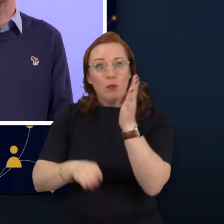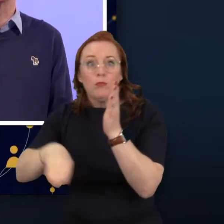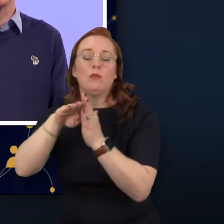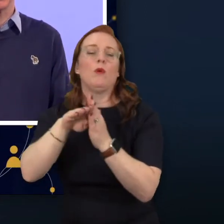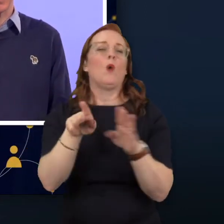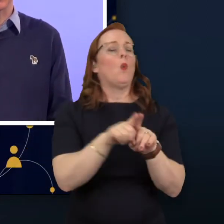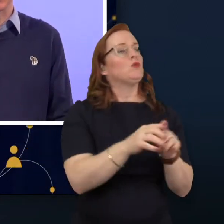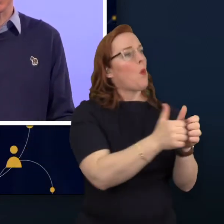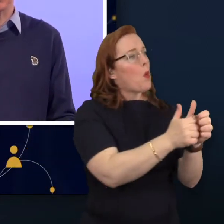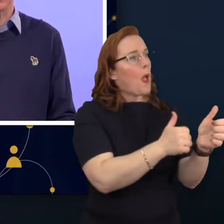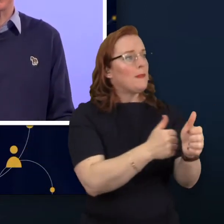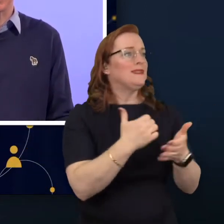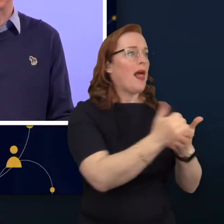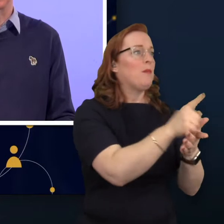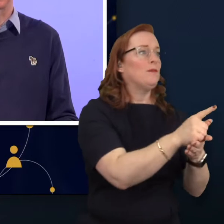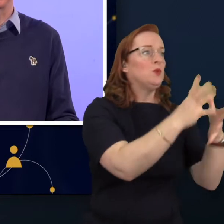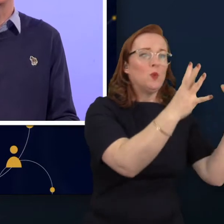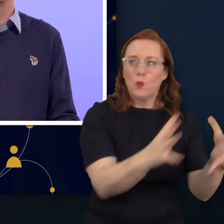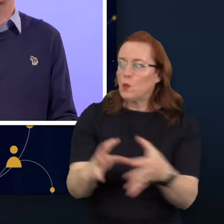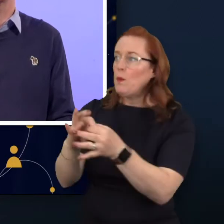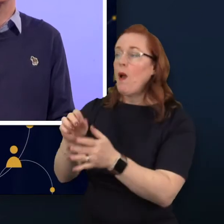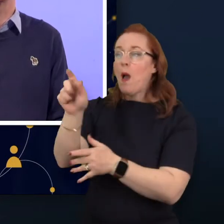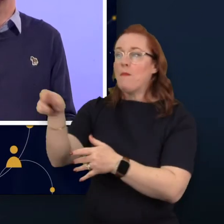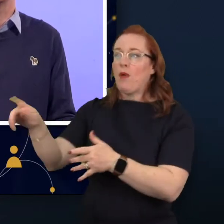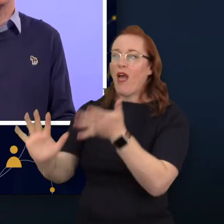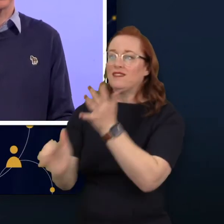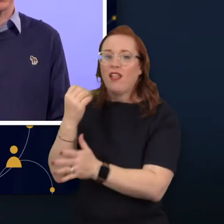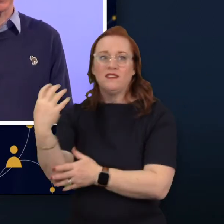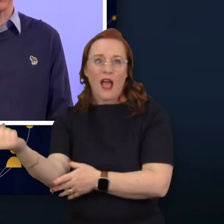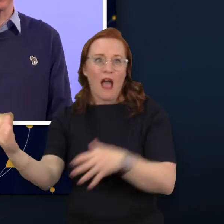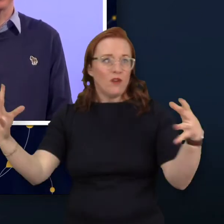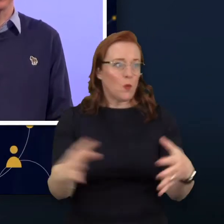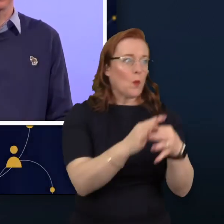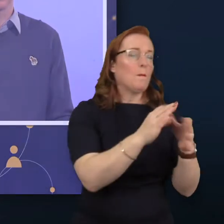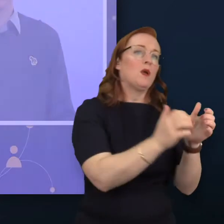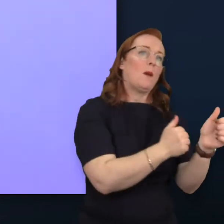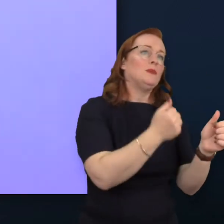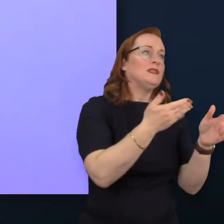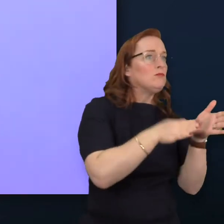companies to access untapped talent that can help them be more successful.